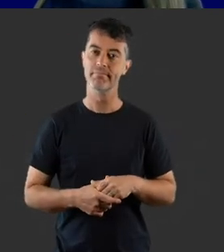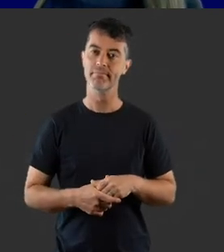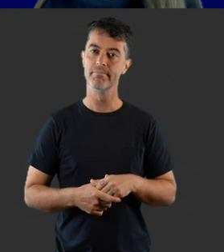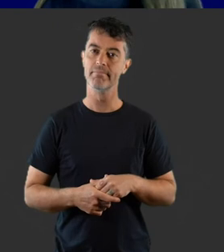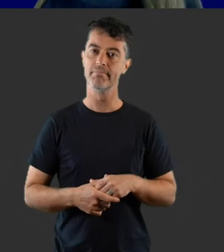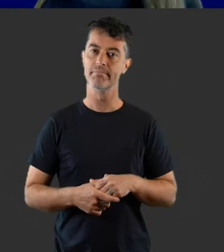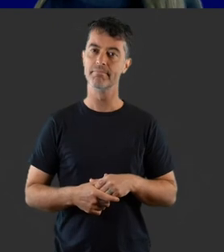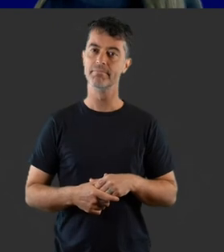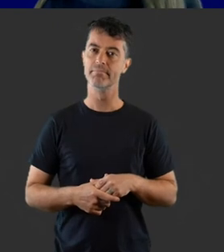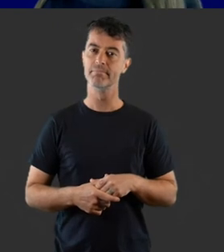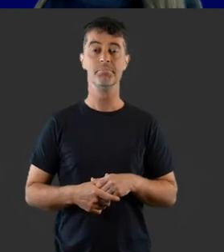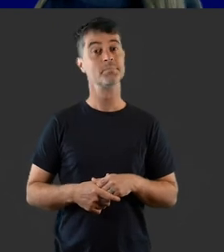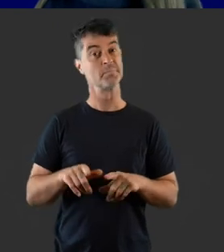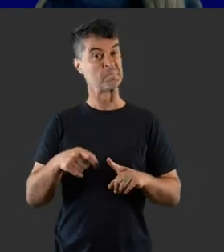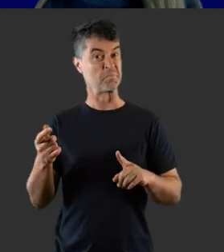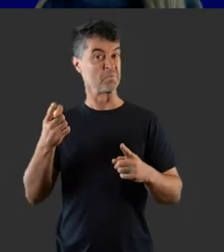know sign language.